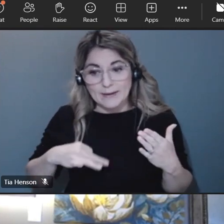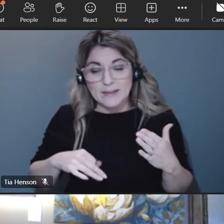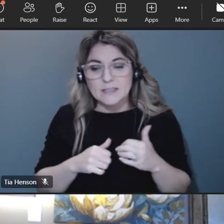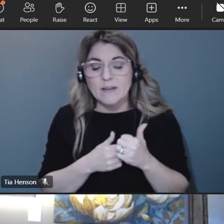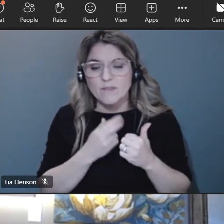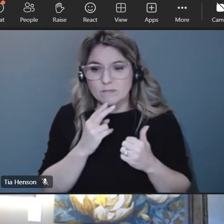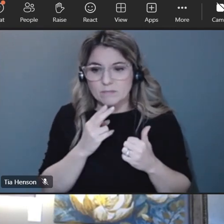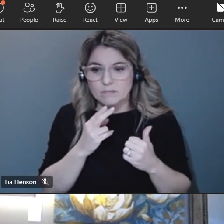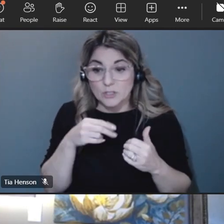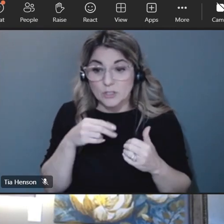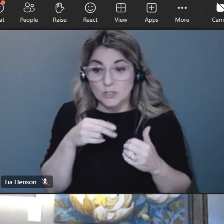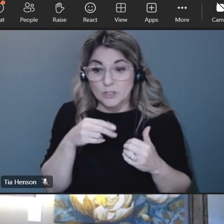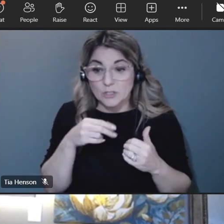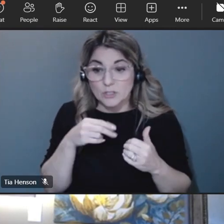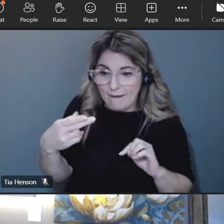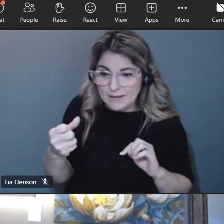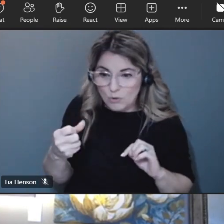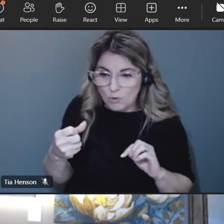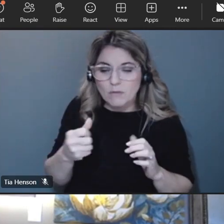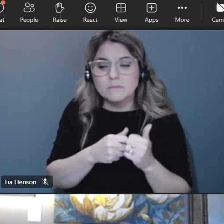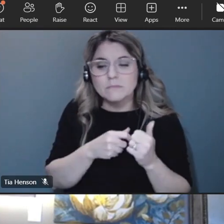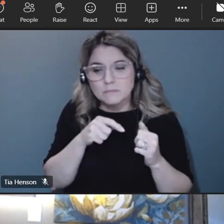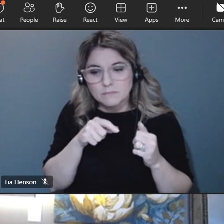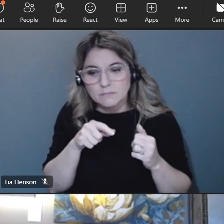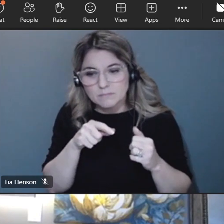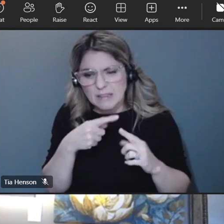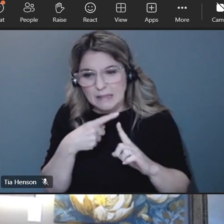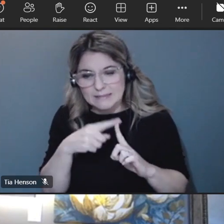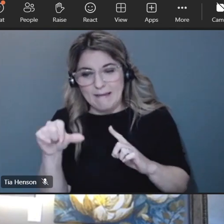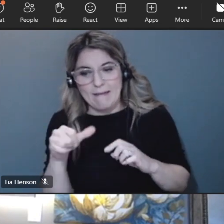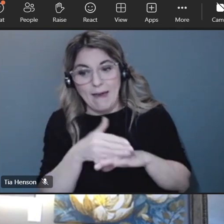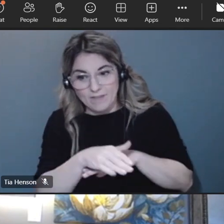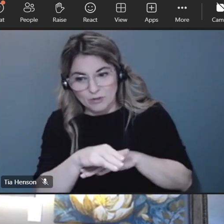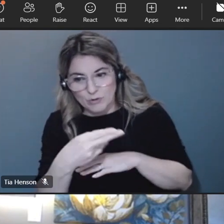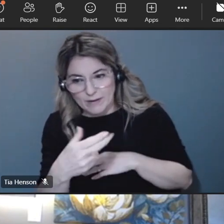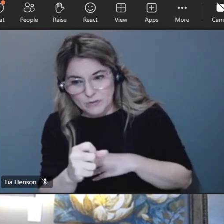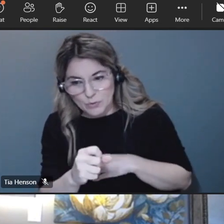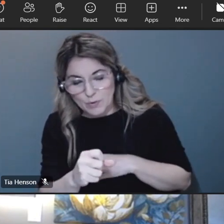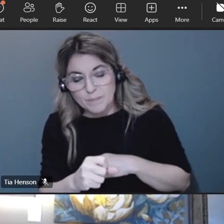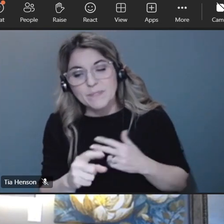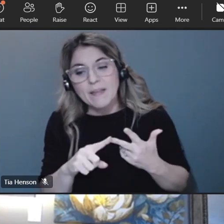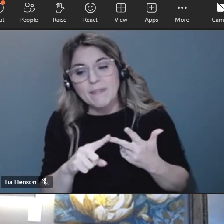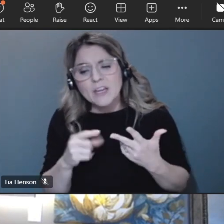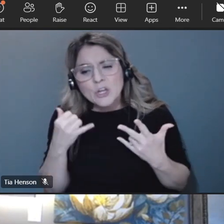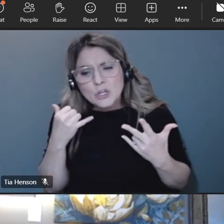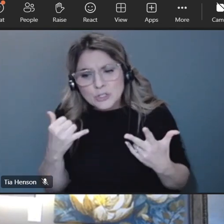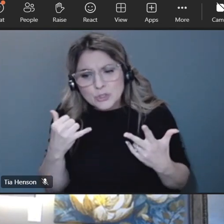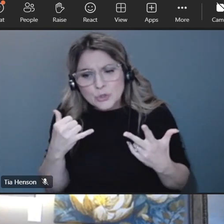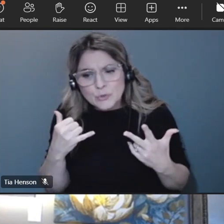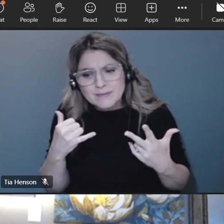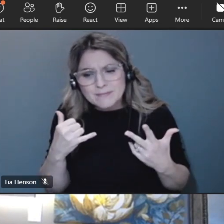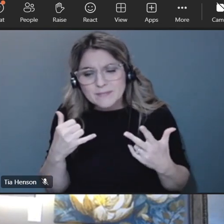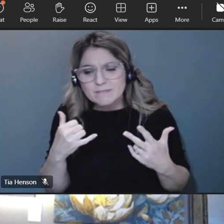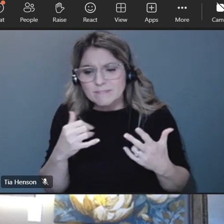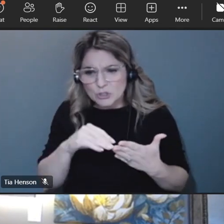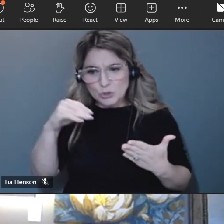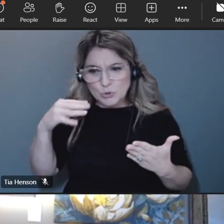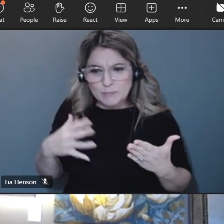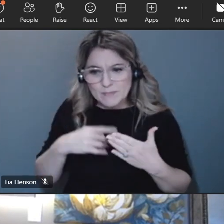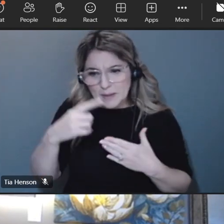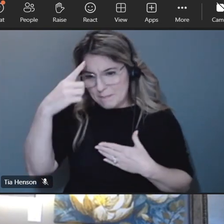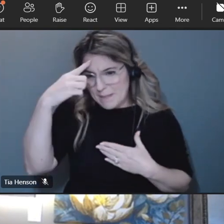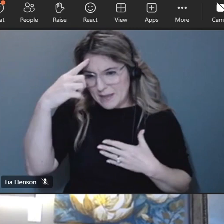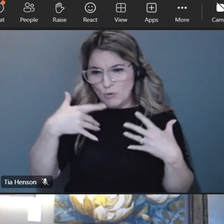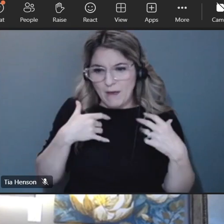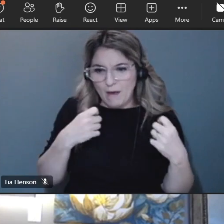and third is the effects of covid restrictions on student mental health and academics um so those are the